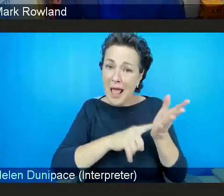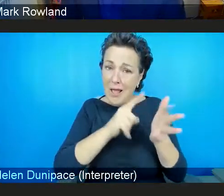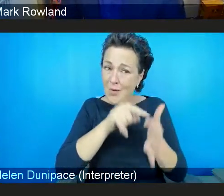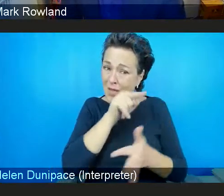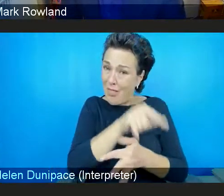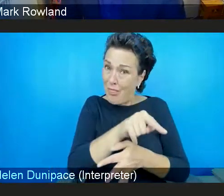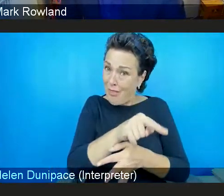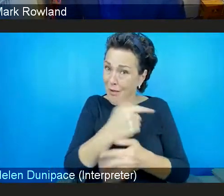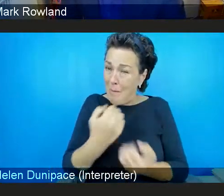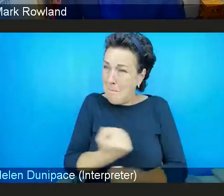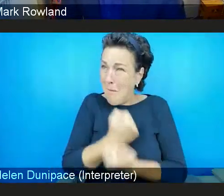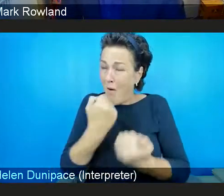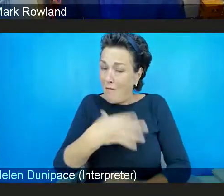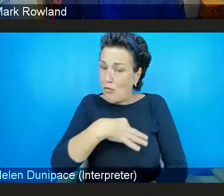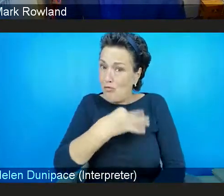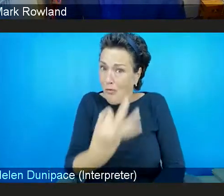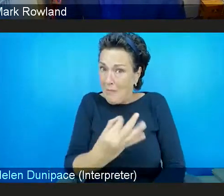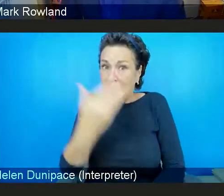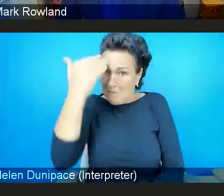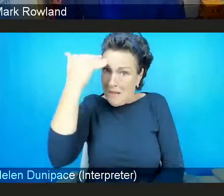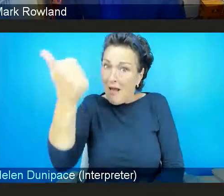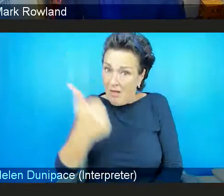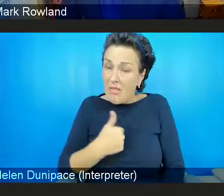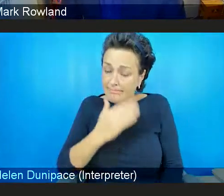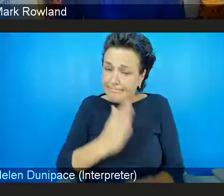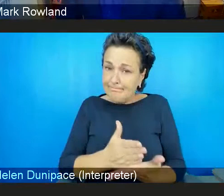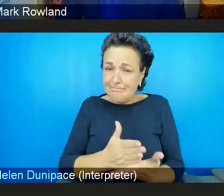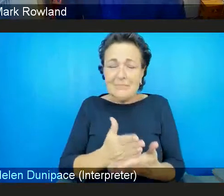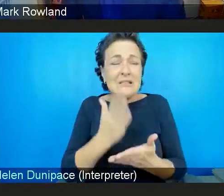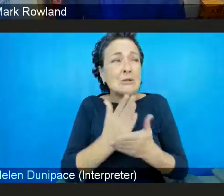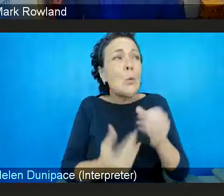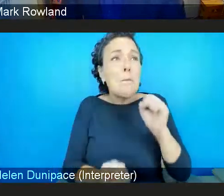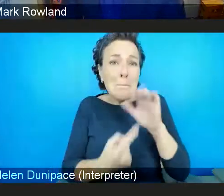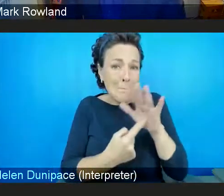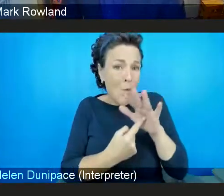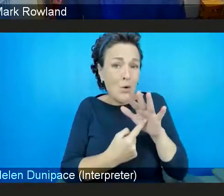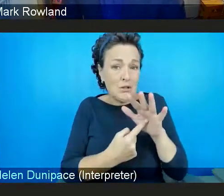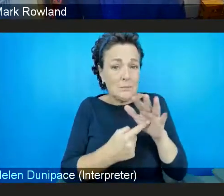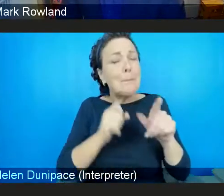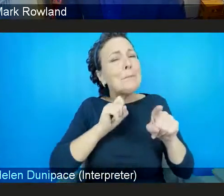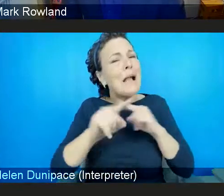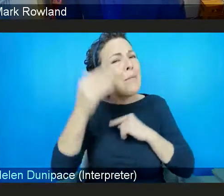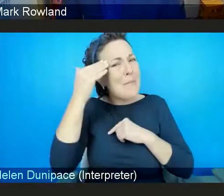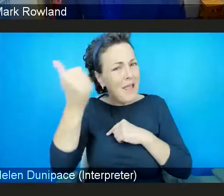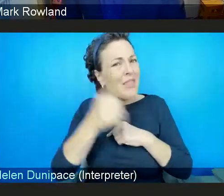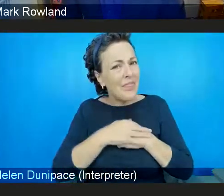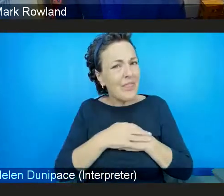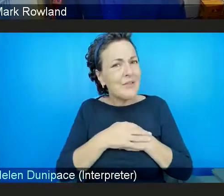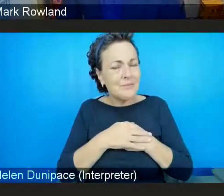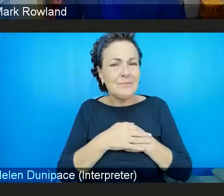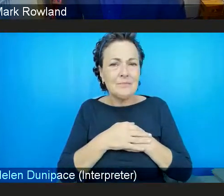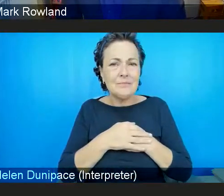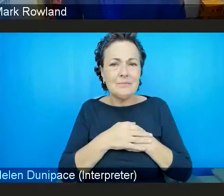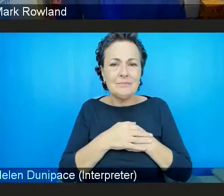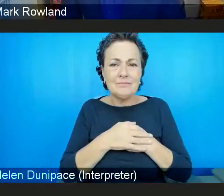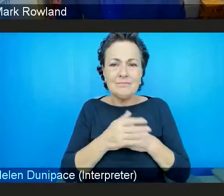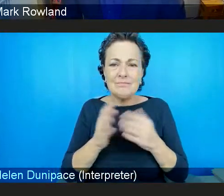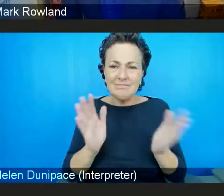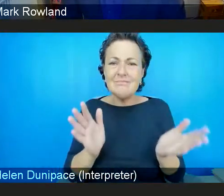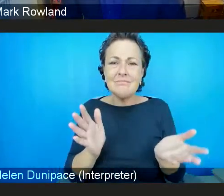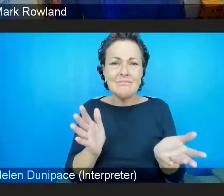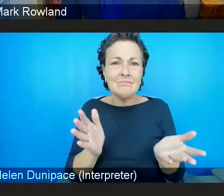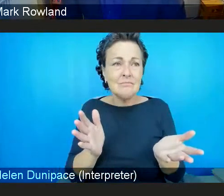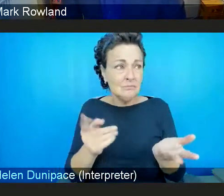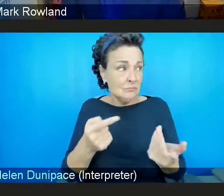ambassadors, aren't they? And it just it's just so important, particularly in mental health that you've we